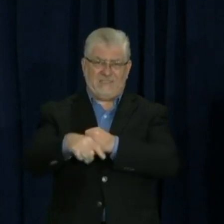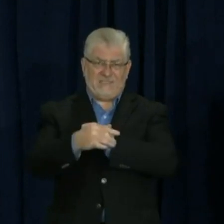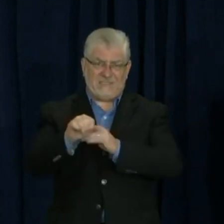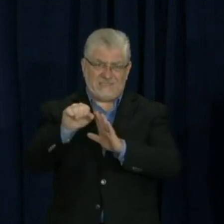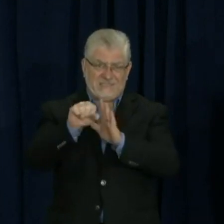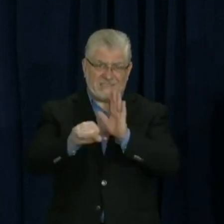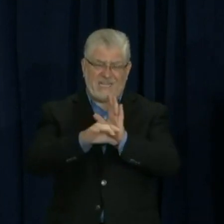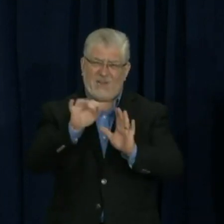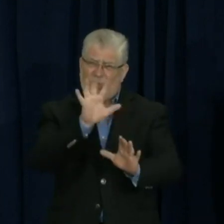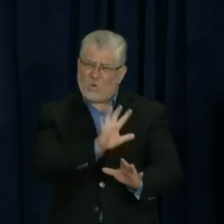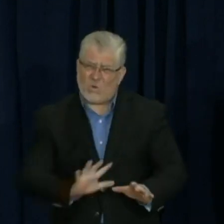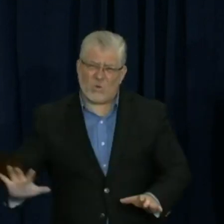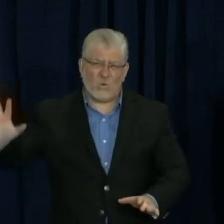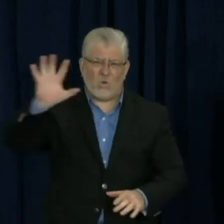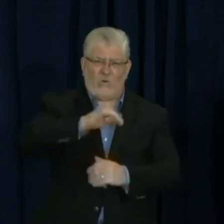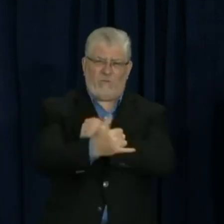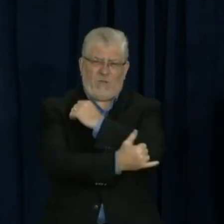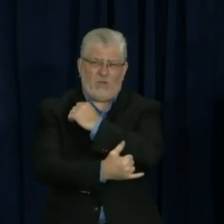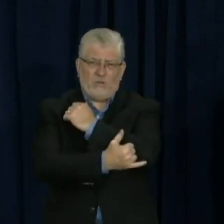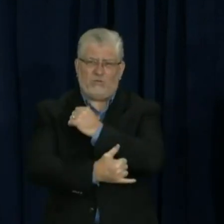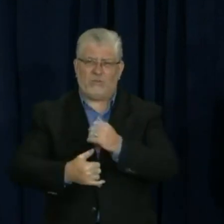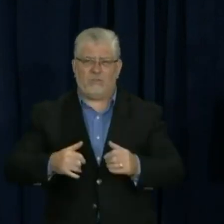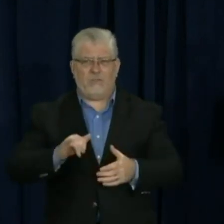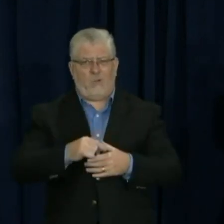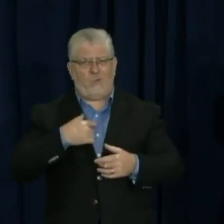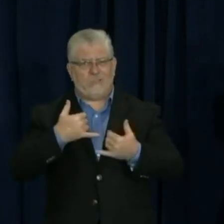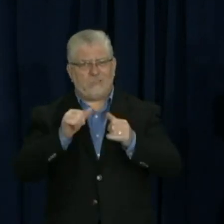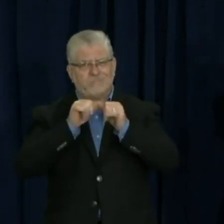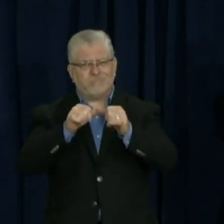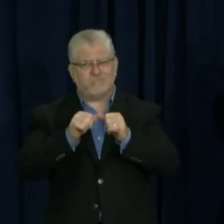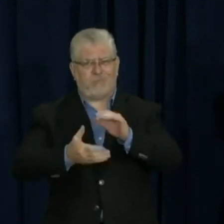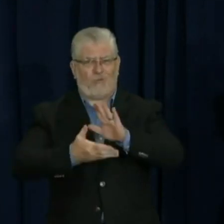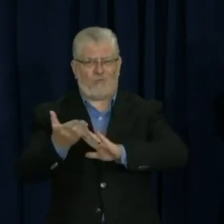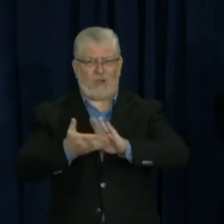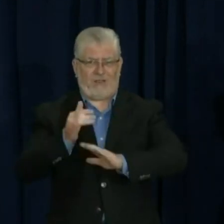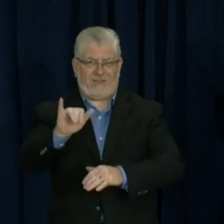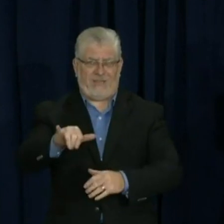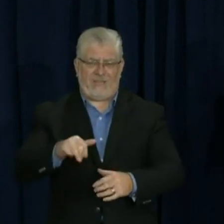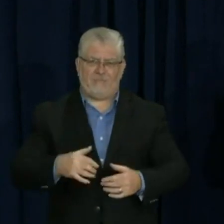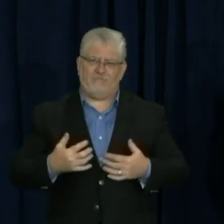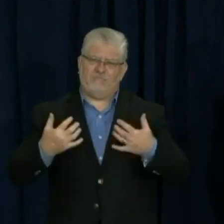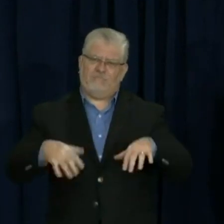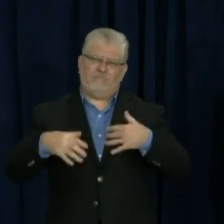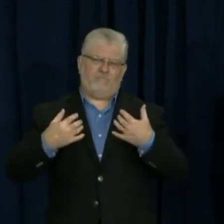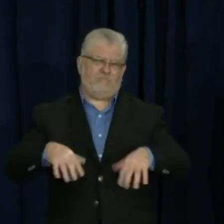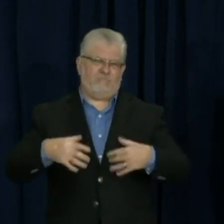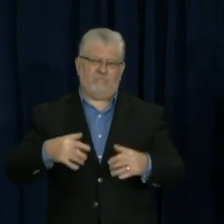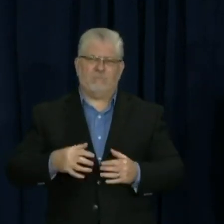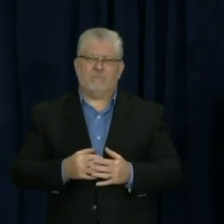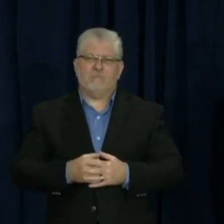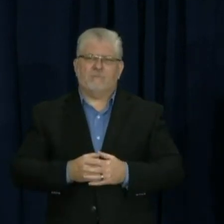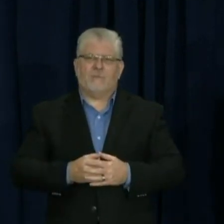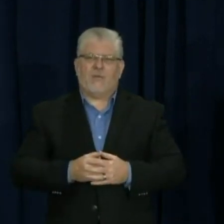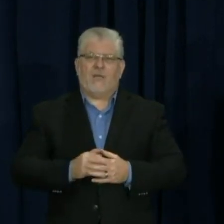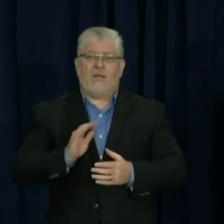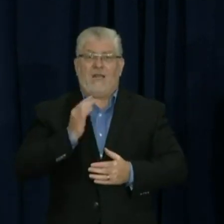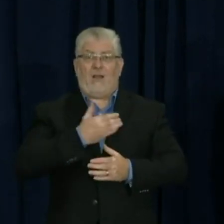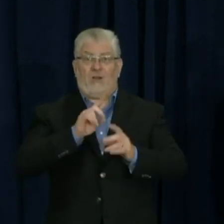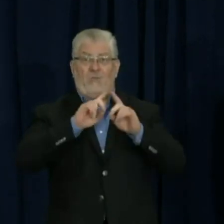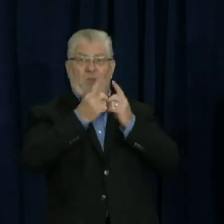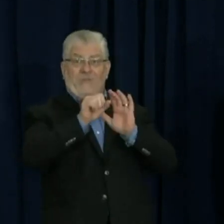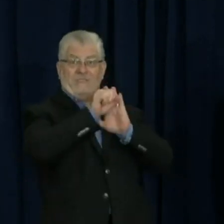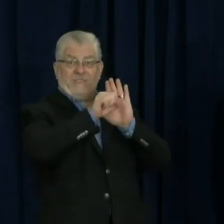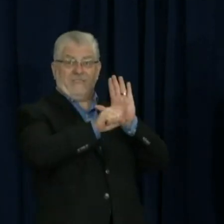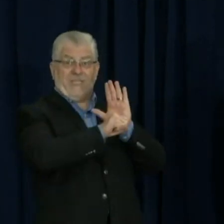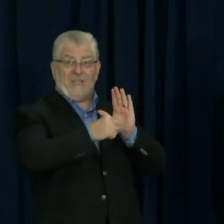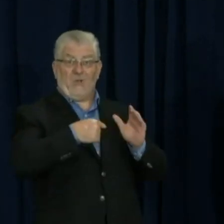continue to do is just tremendous, and, you know, still – we've been talking – Department of State folks were,